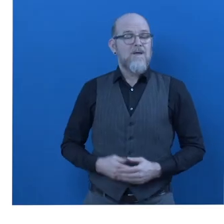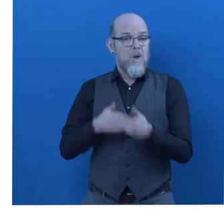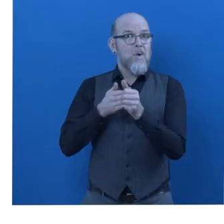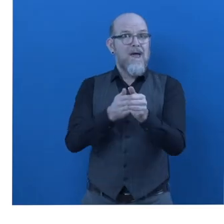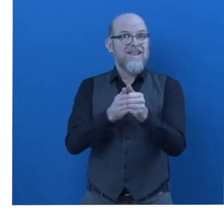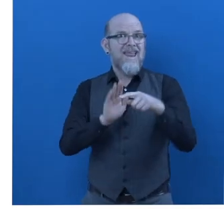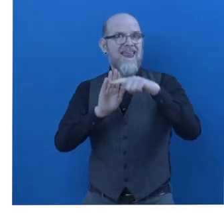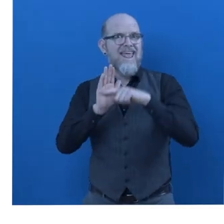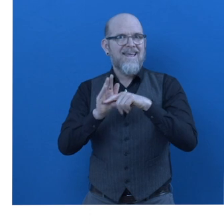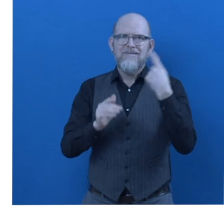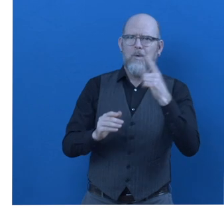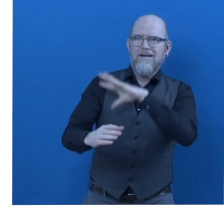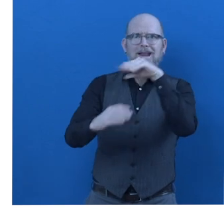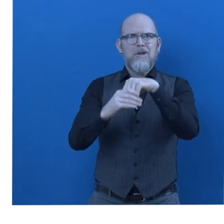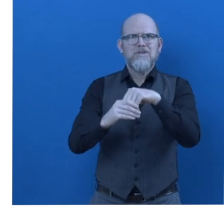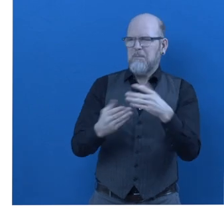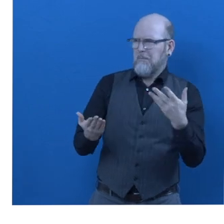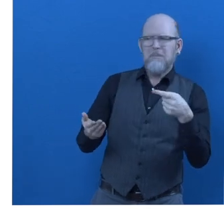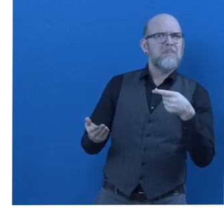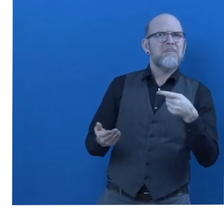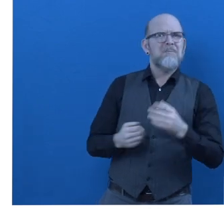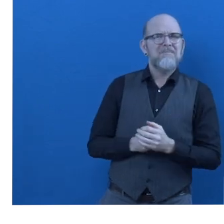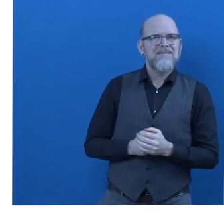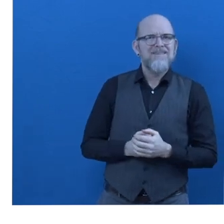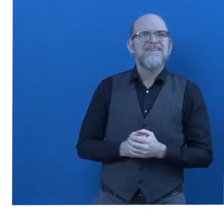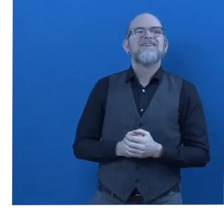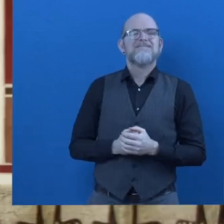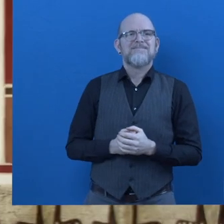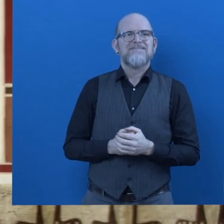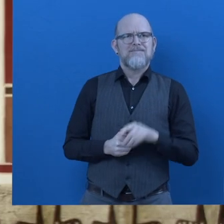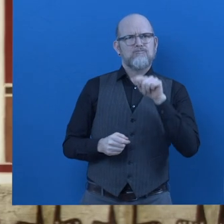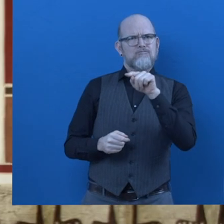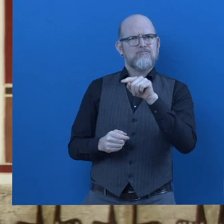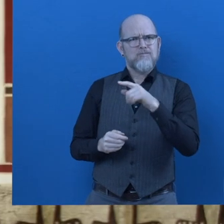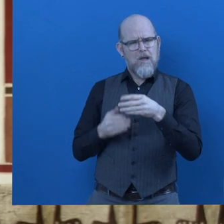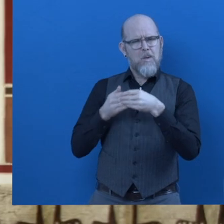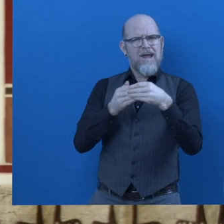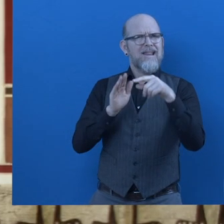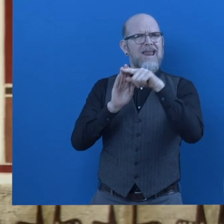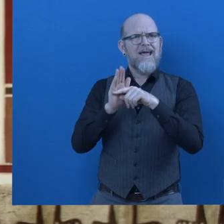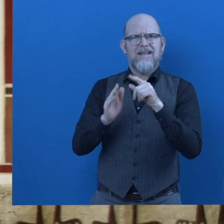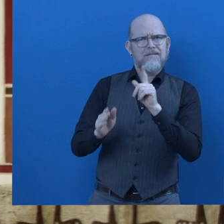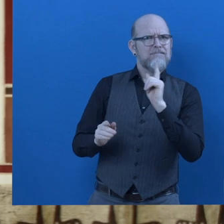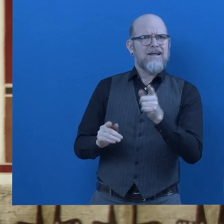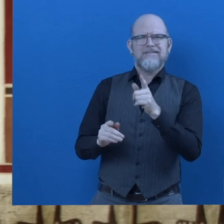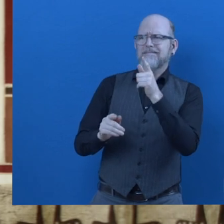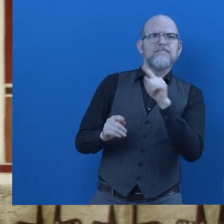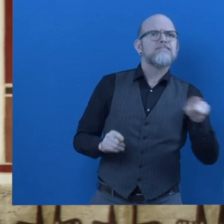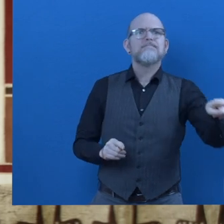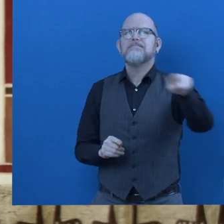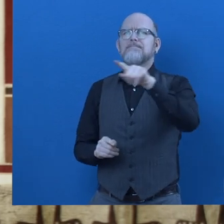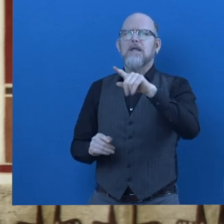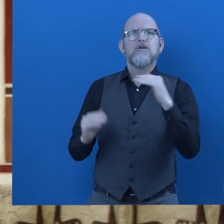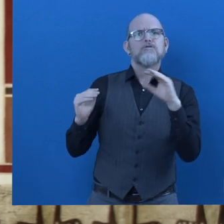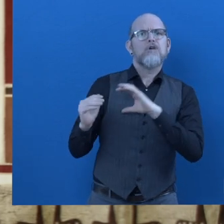What is guideline for inclusion about? Mela Kotetle, Executive Director. The guideline creates equal training opportunities